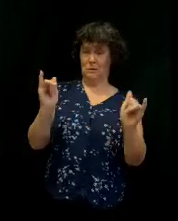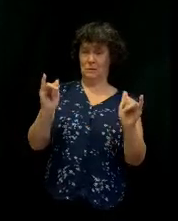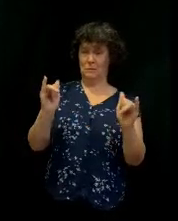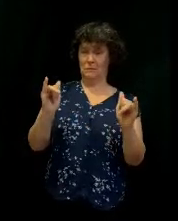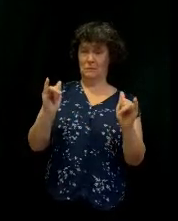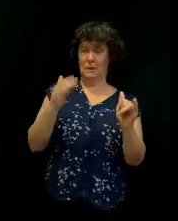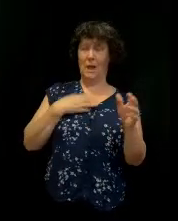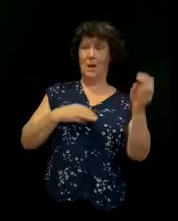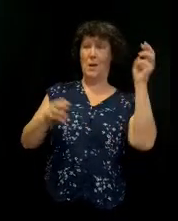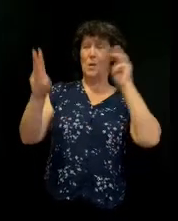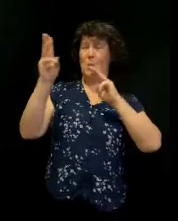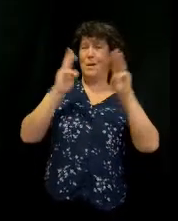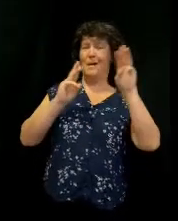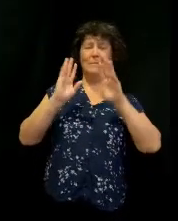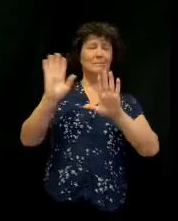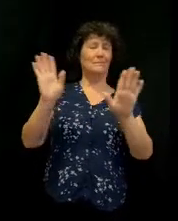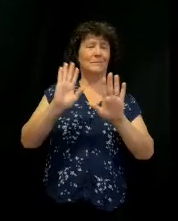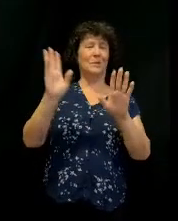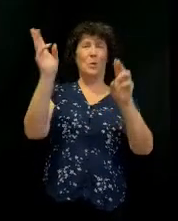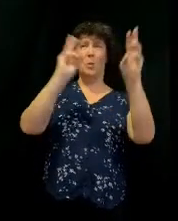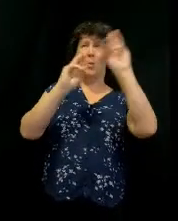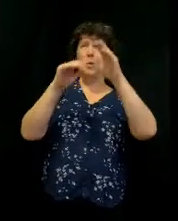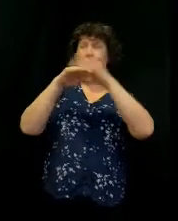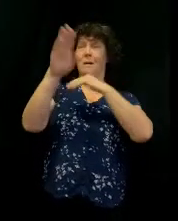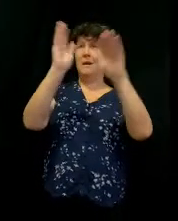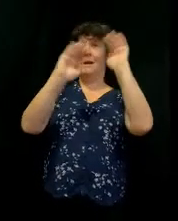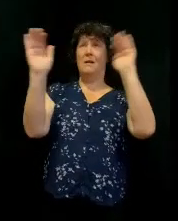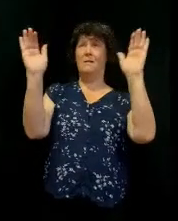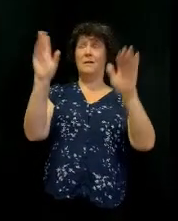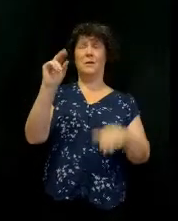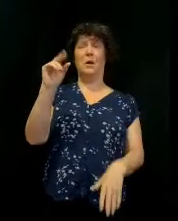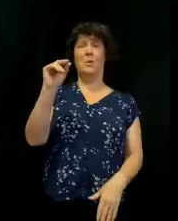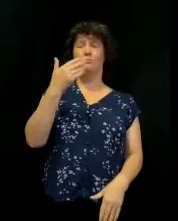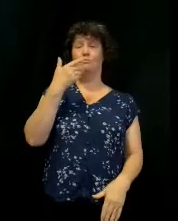Well, I'm worried. No worry in heaven. He's good.